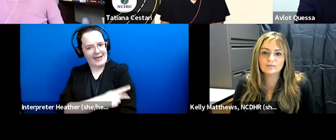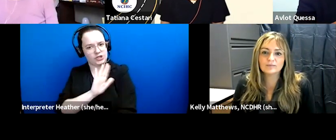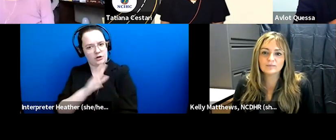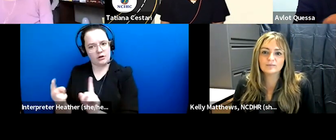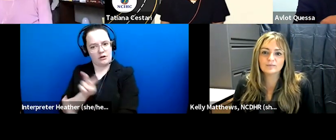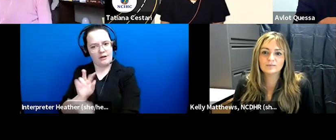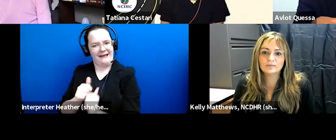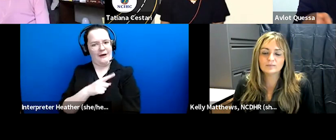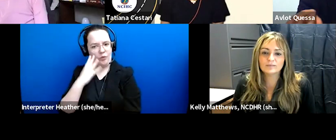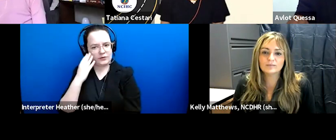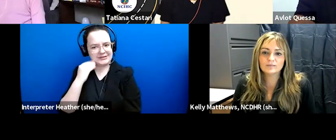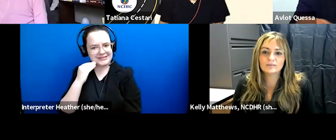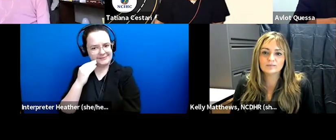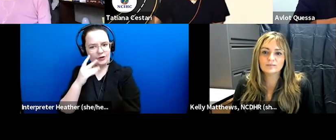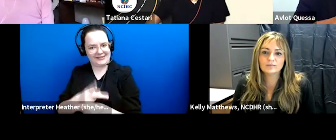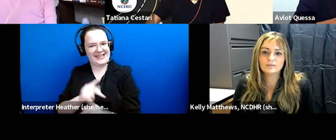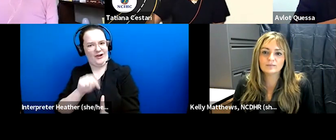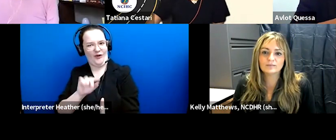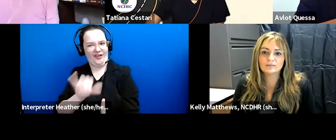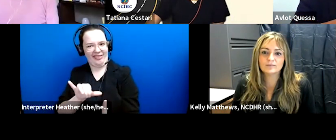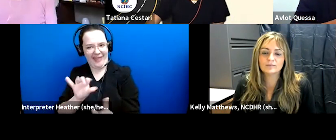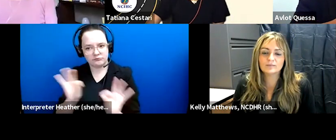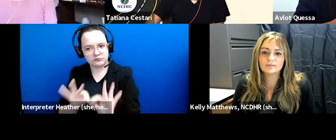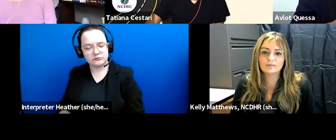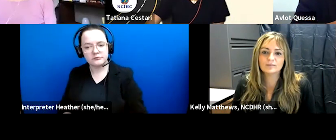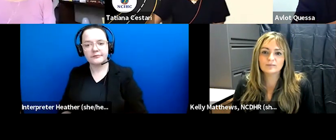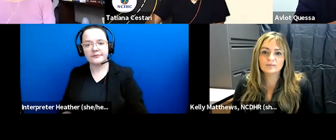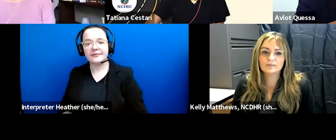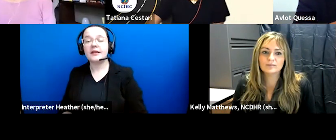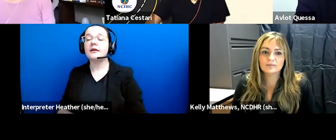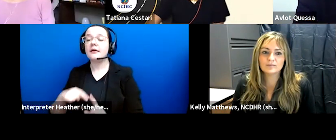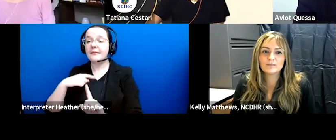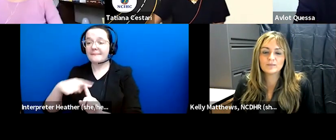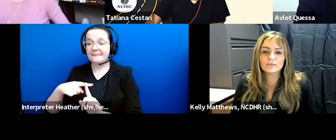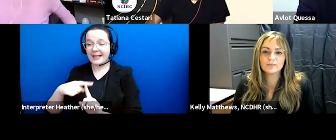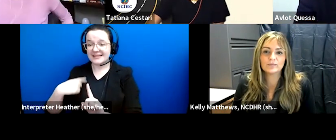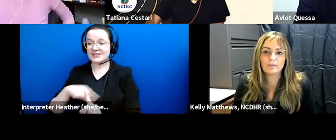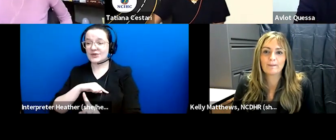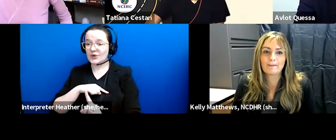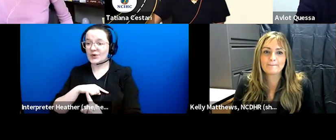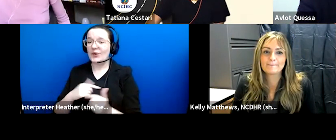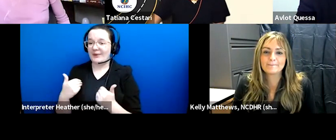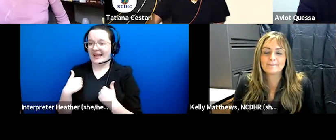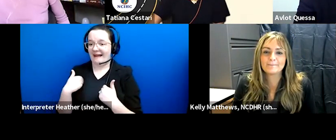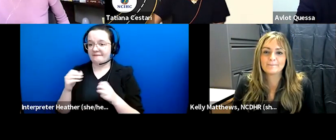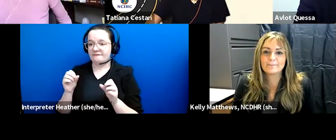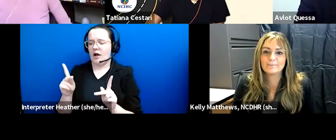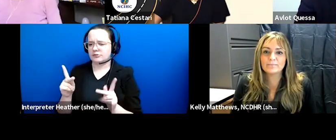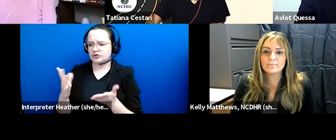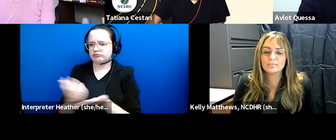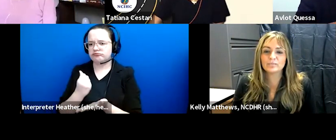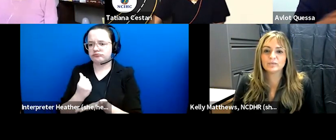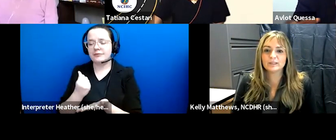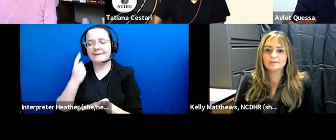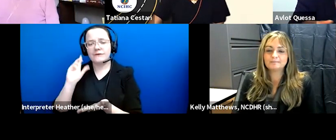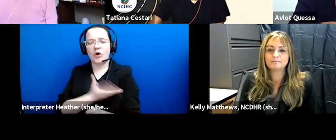care and in addition to that we get it we we get a platform at our cultural um